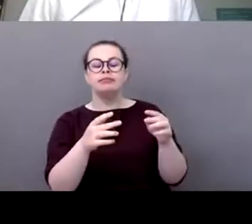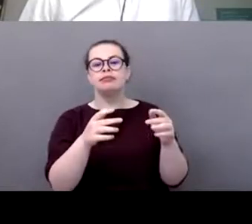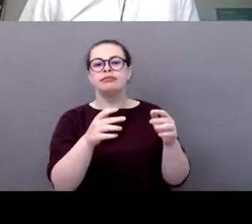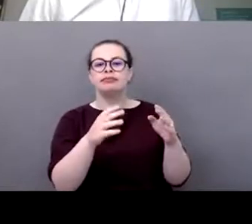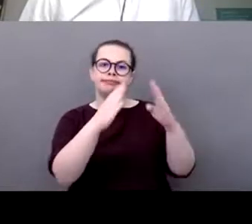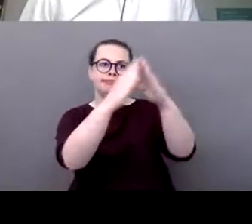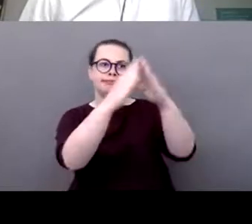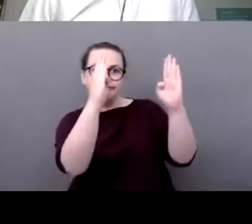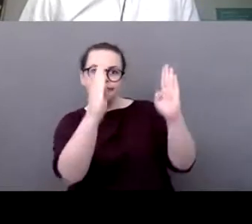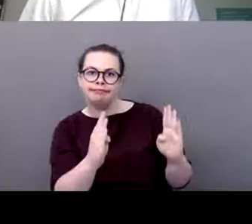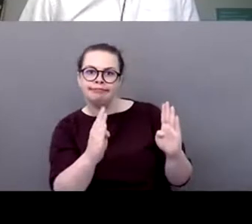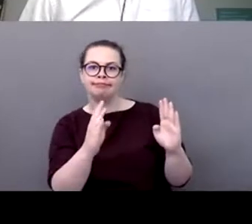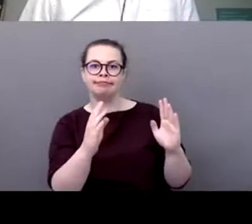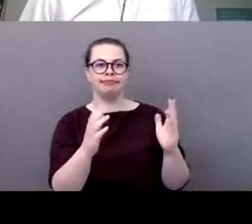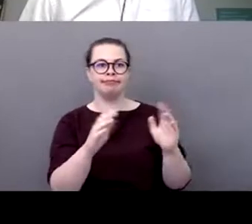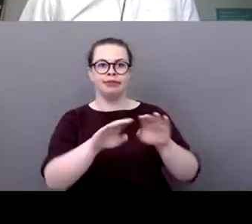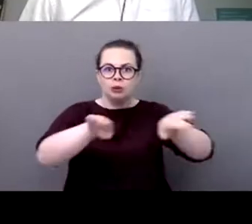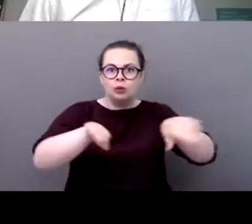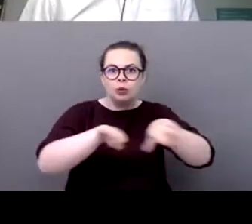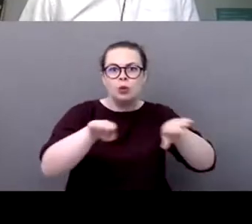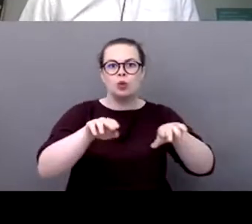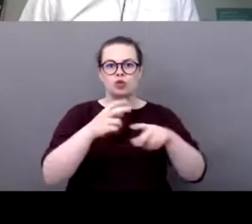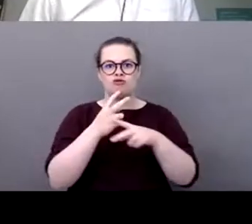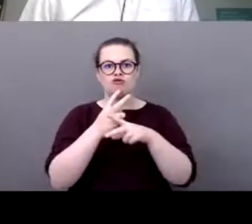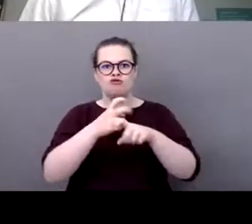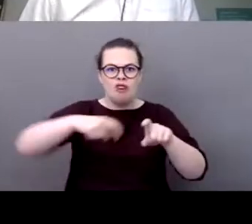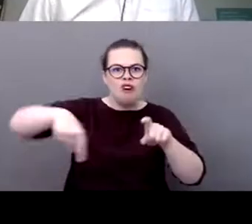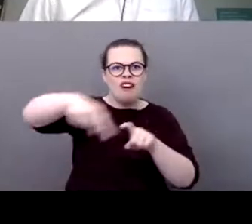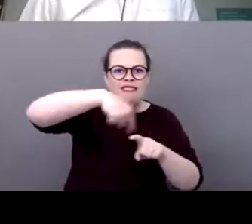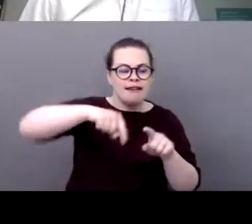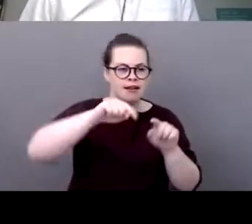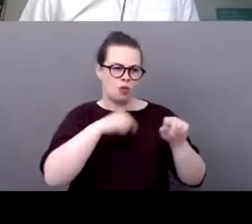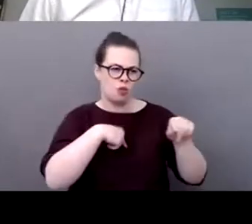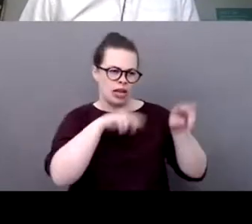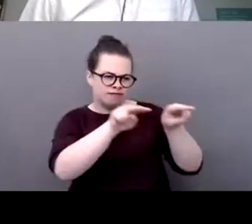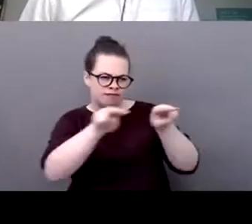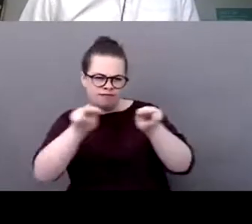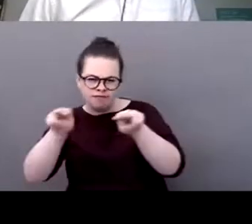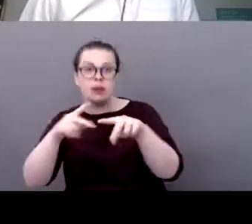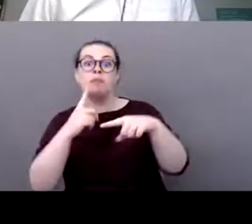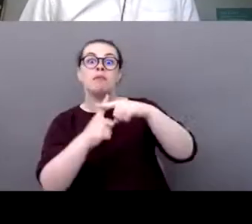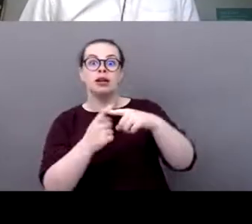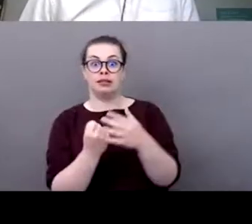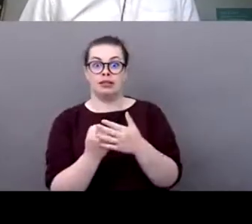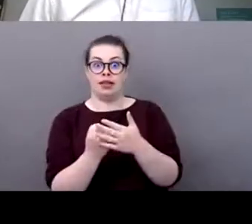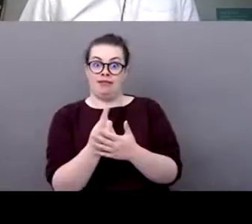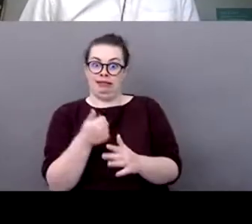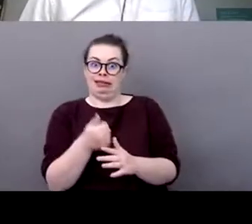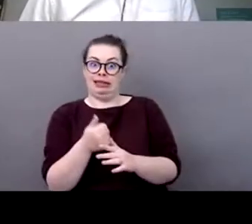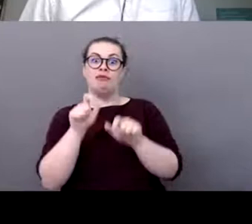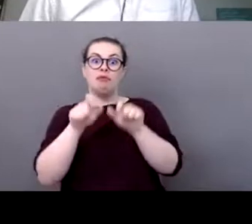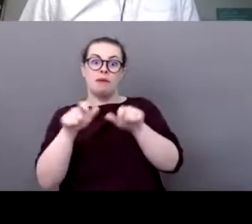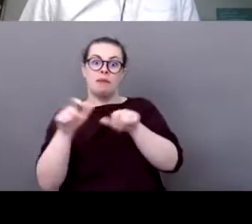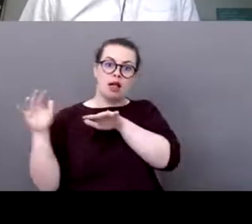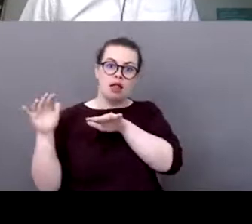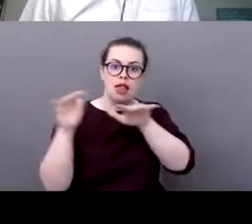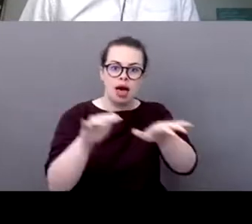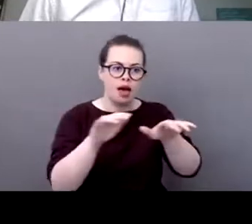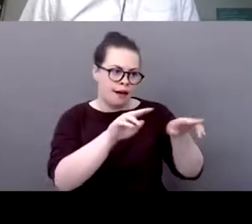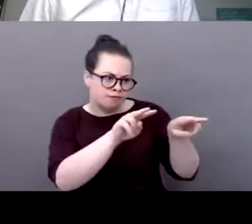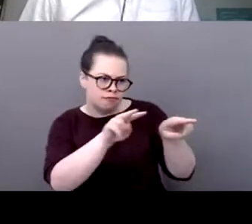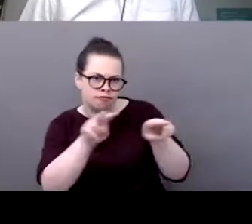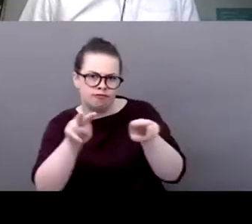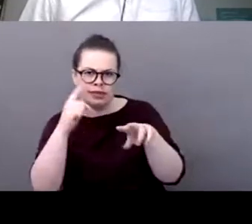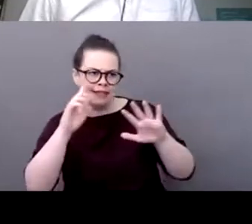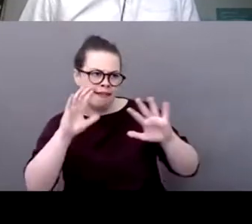and the events um like and we treated it as every other sector now we